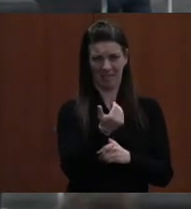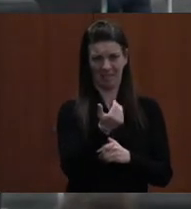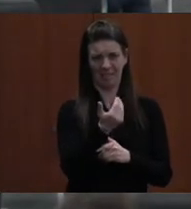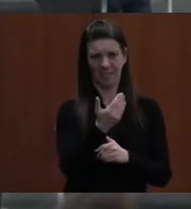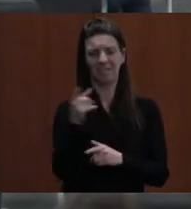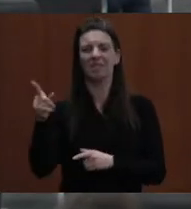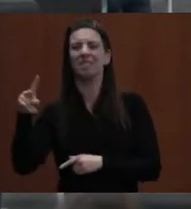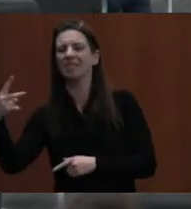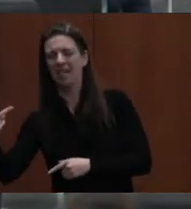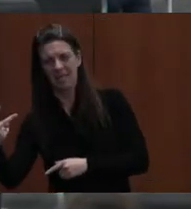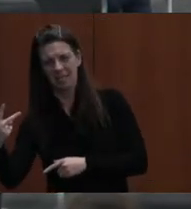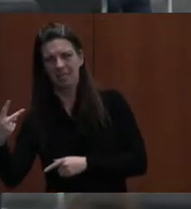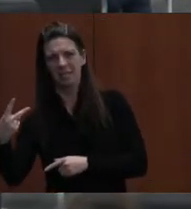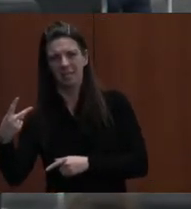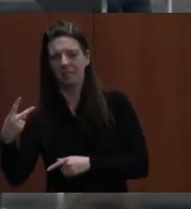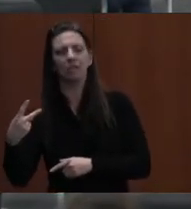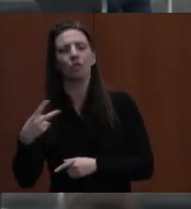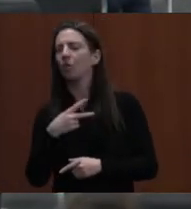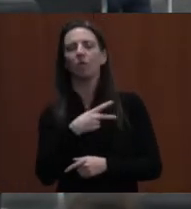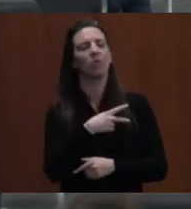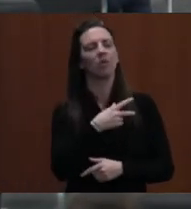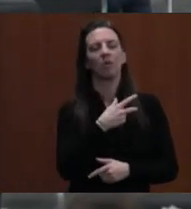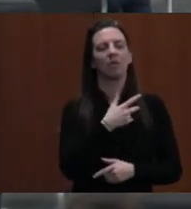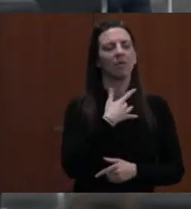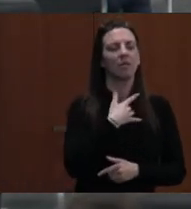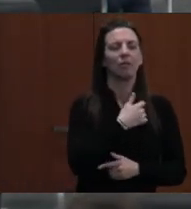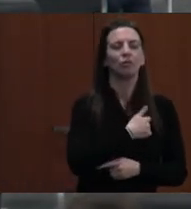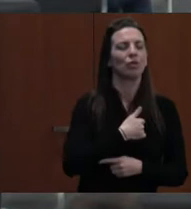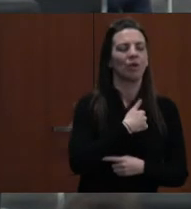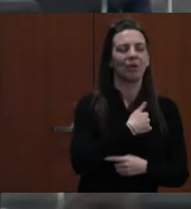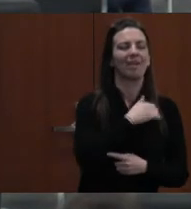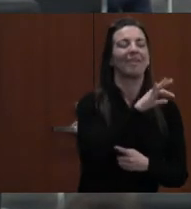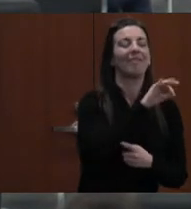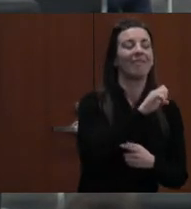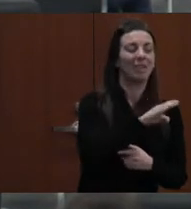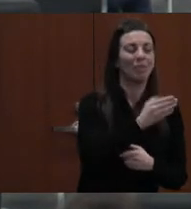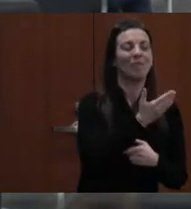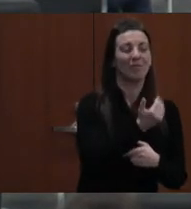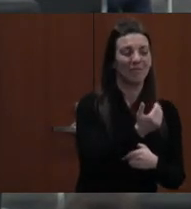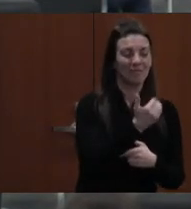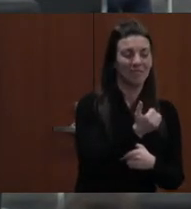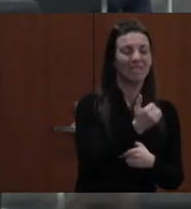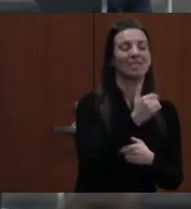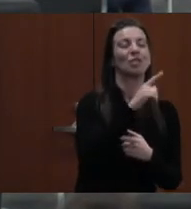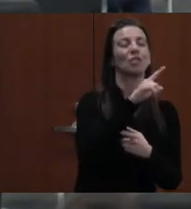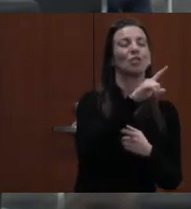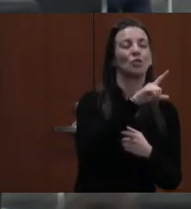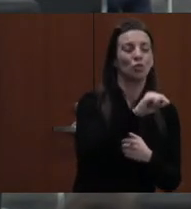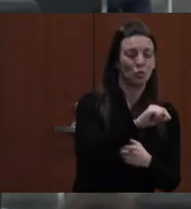Thank you. Mrs. Williams. seems February 15, 2022, not 2015.